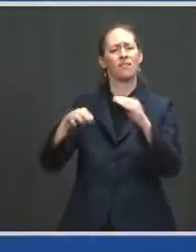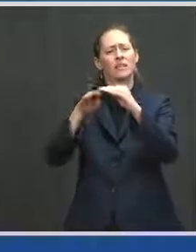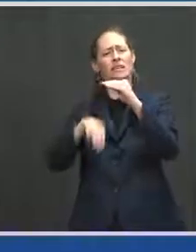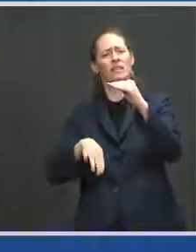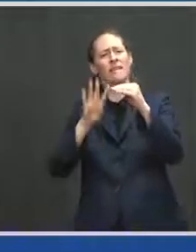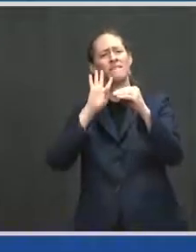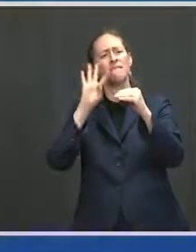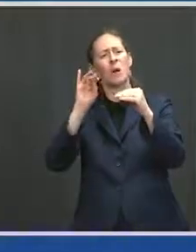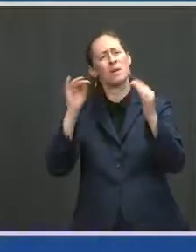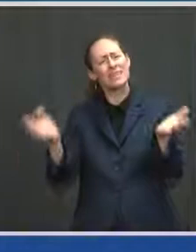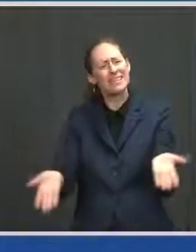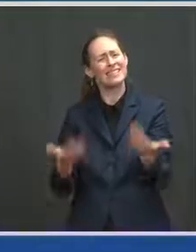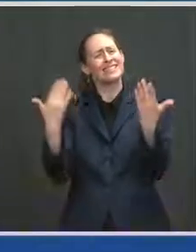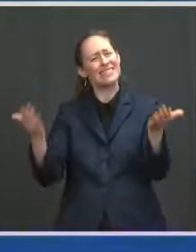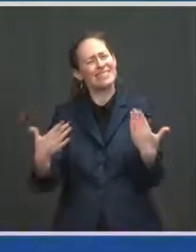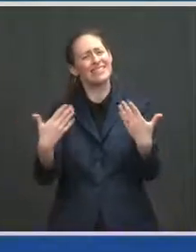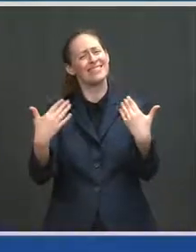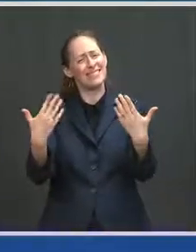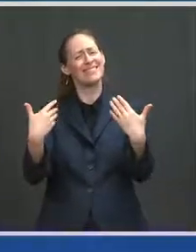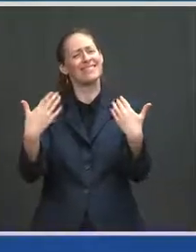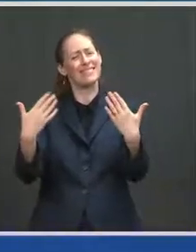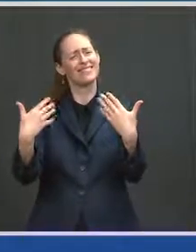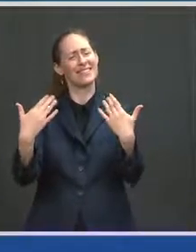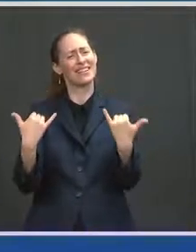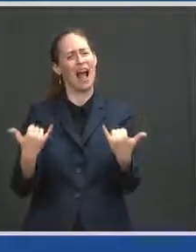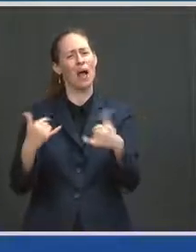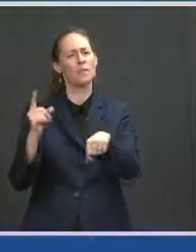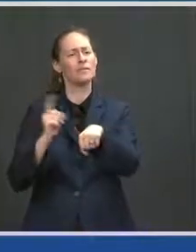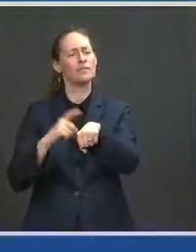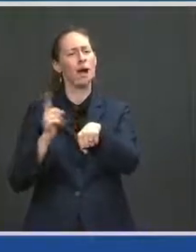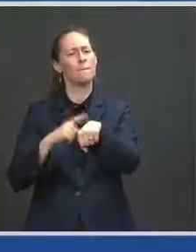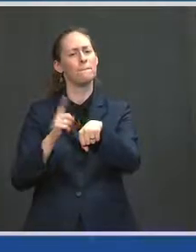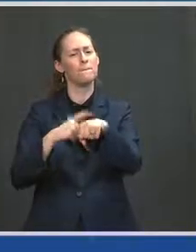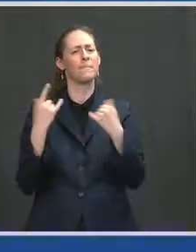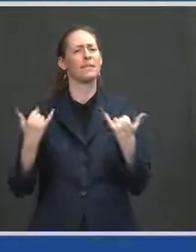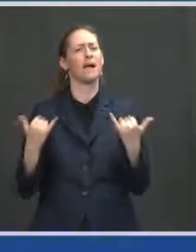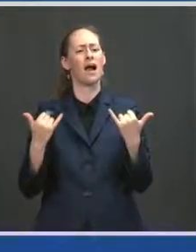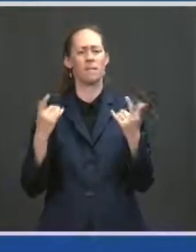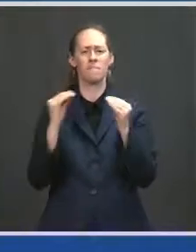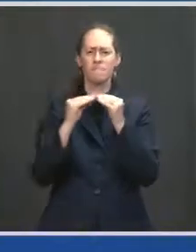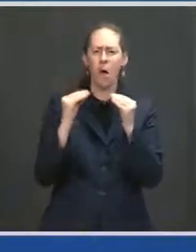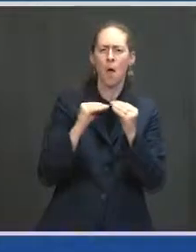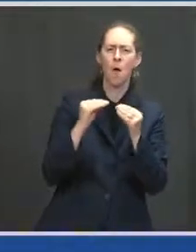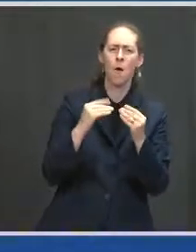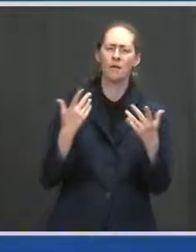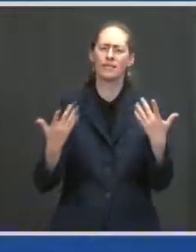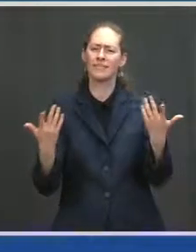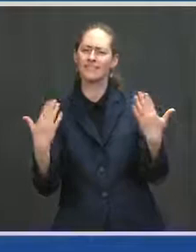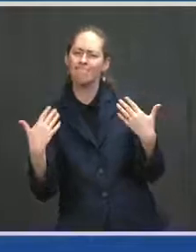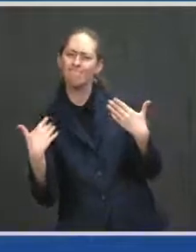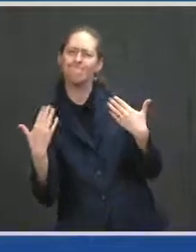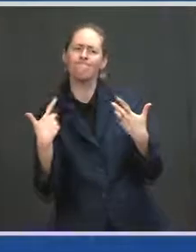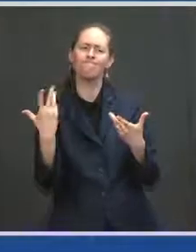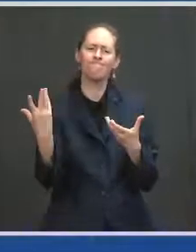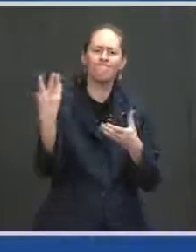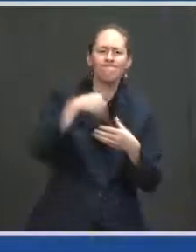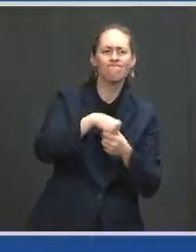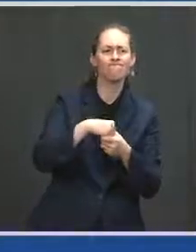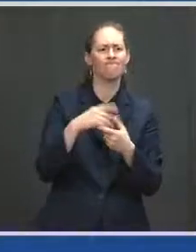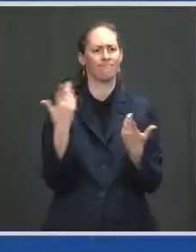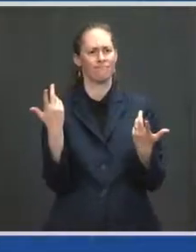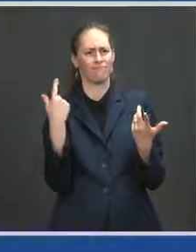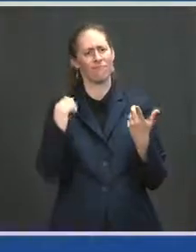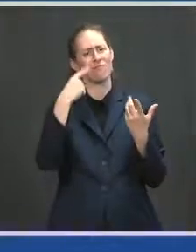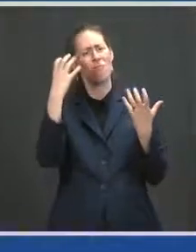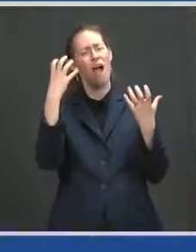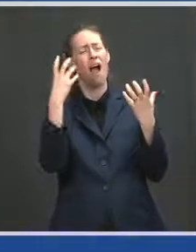That's why today we're announcing a month-long effort to pull all the stops, all the stops, to free ourselves from this virus and get